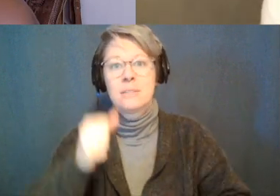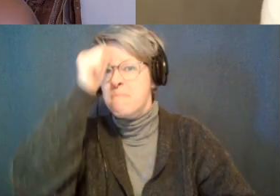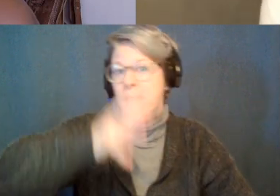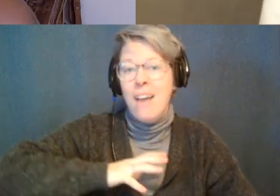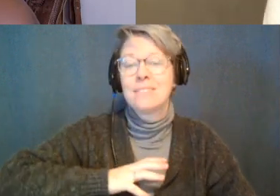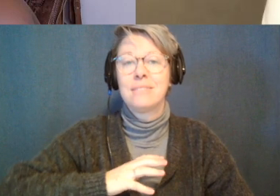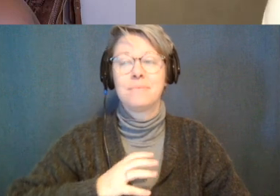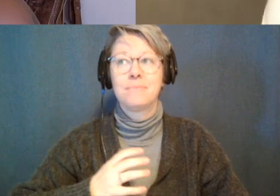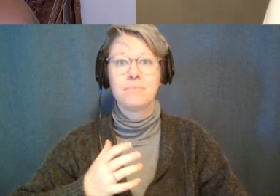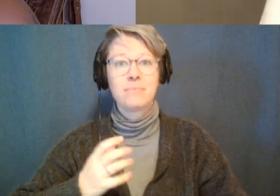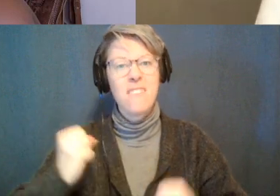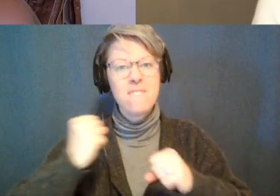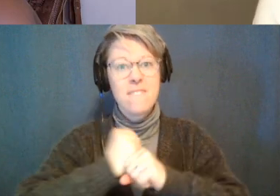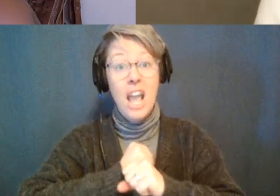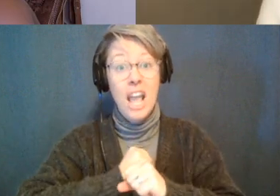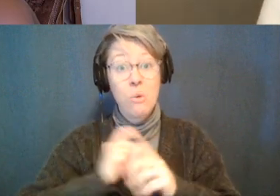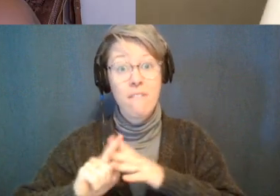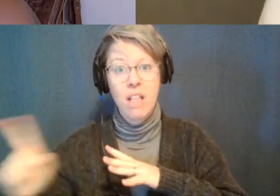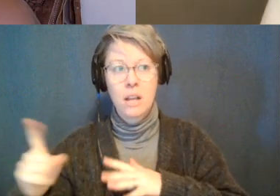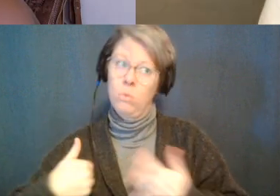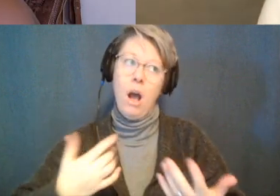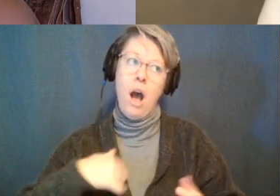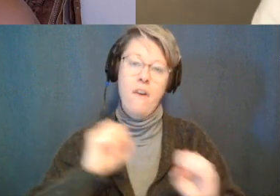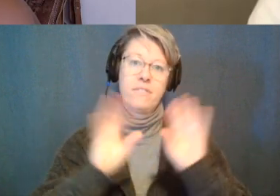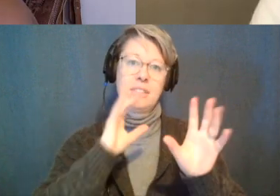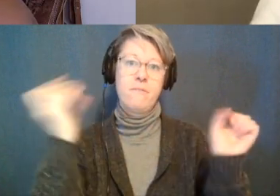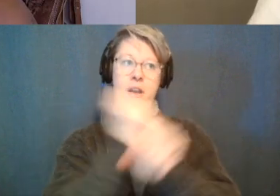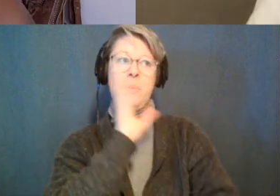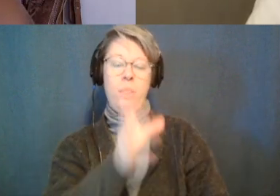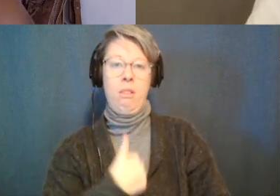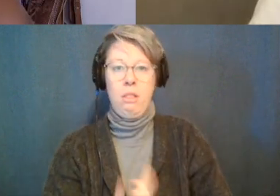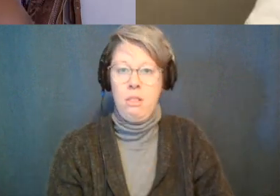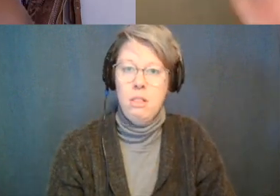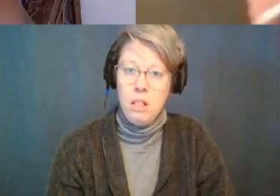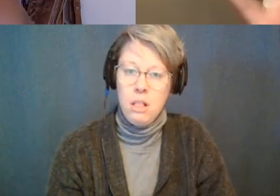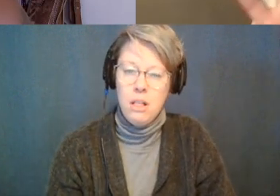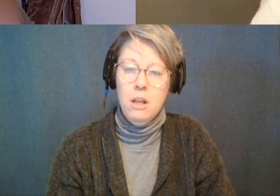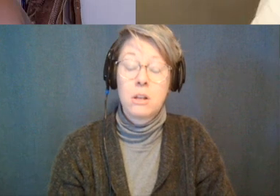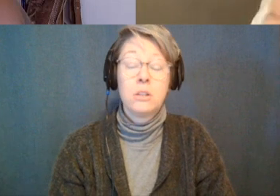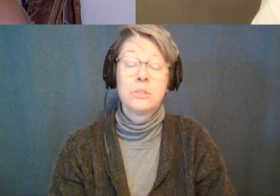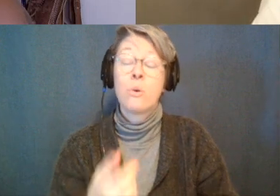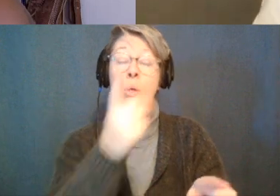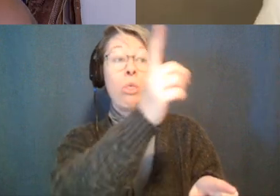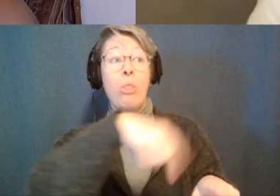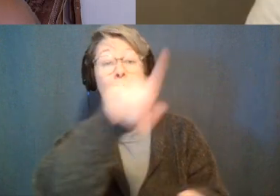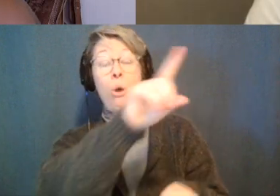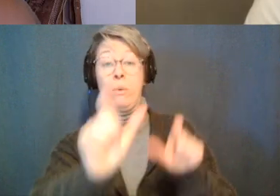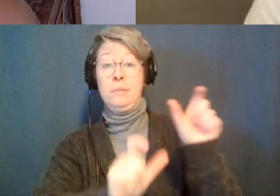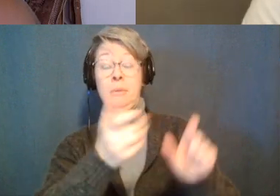um fight or flight it's like well i'm gonna fight you know what i mean so those people are just a whole fucking